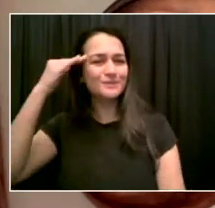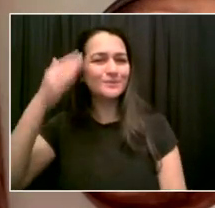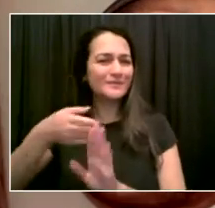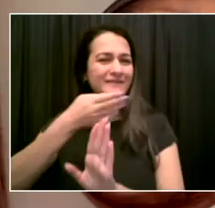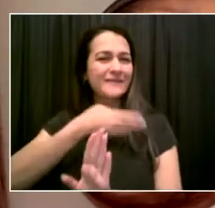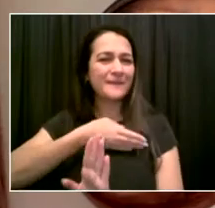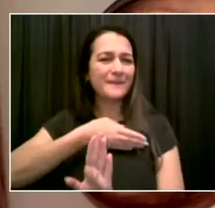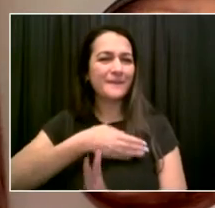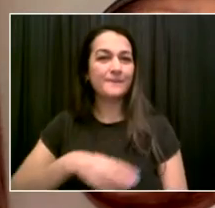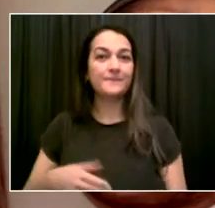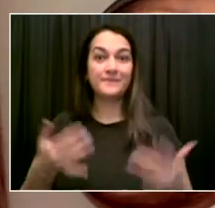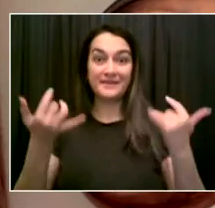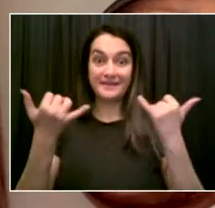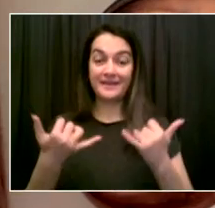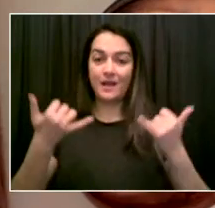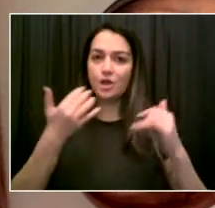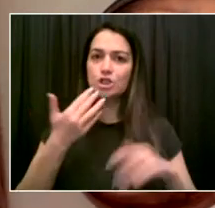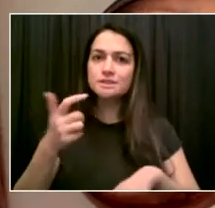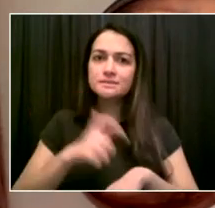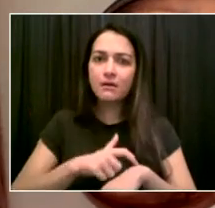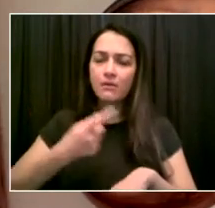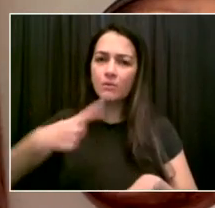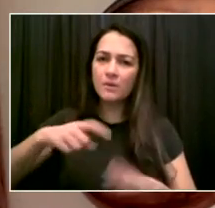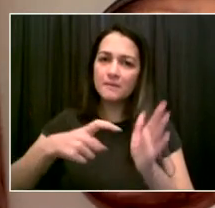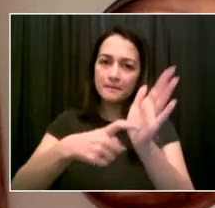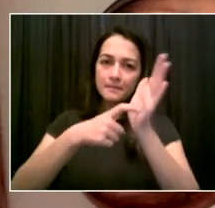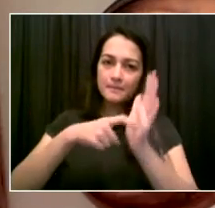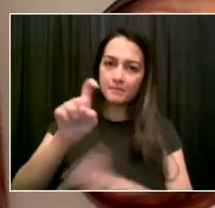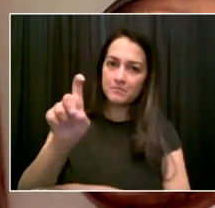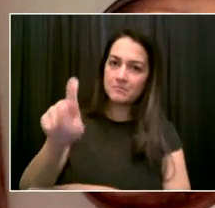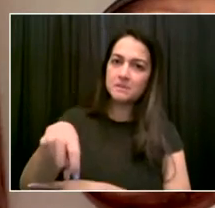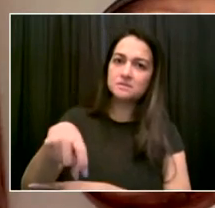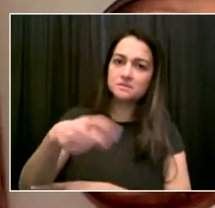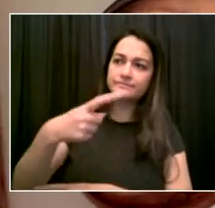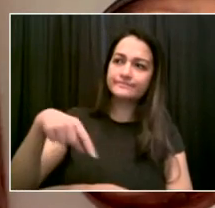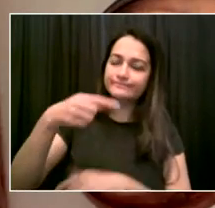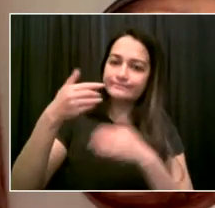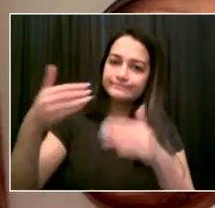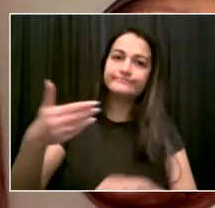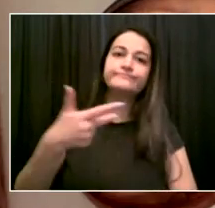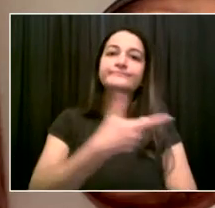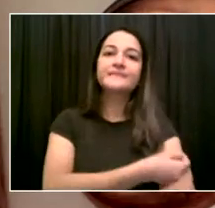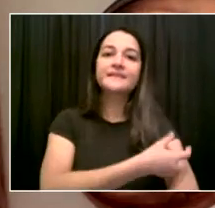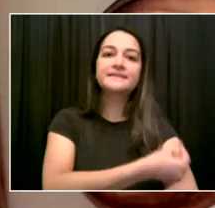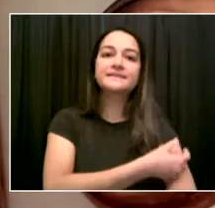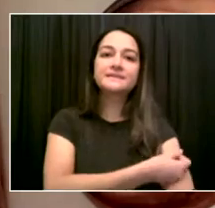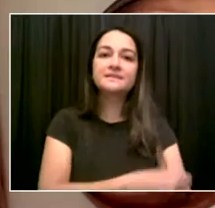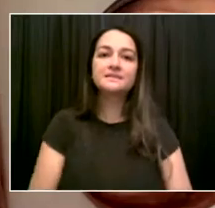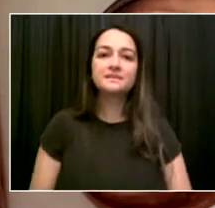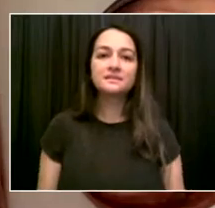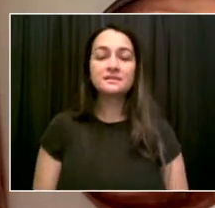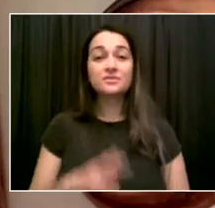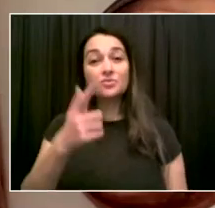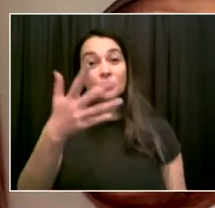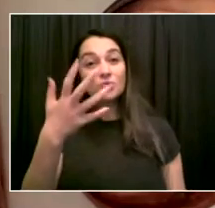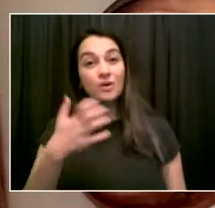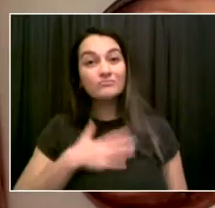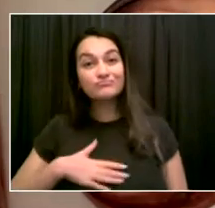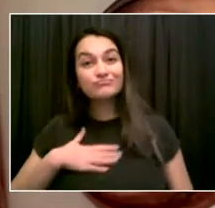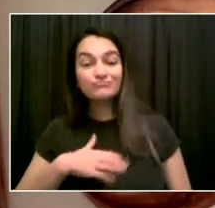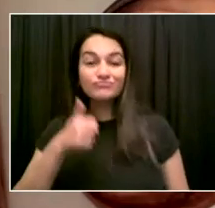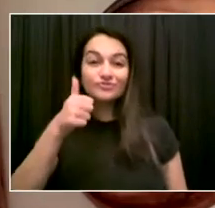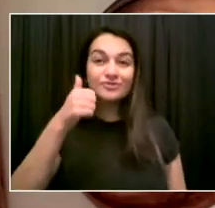lives, our recovery, and just the enjoyment of being here in New York as a community. So, thank you. And